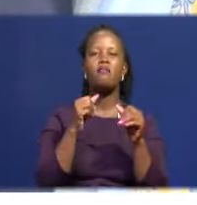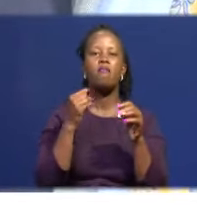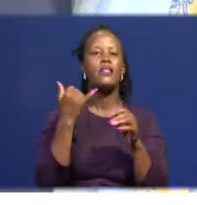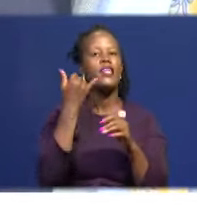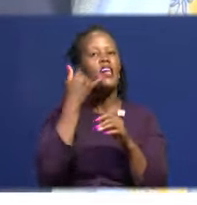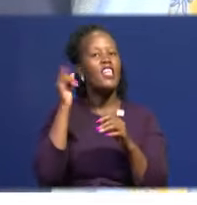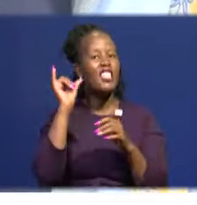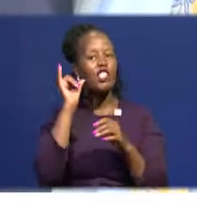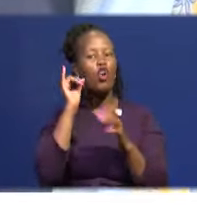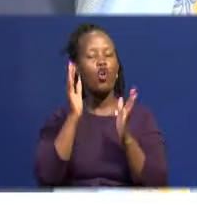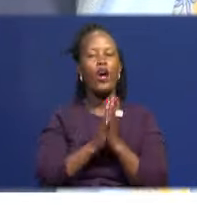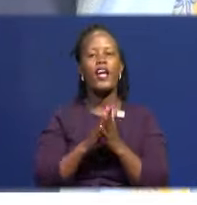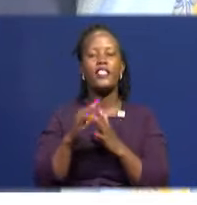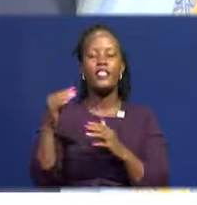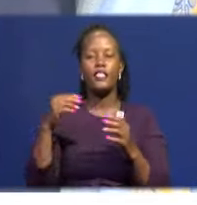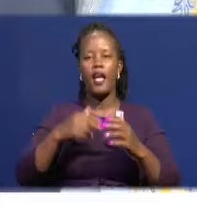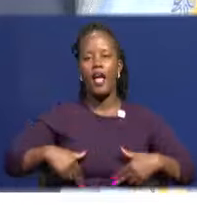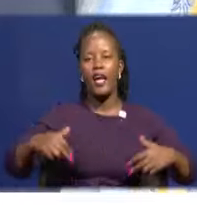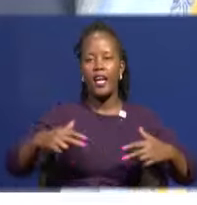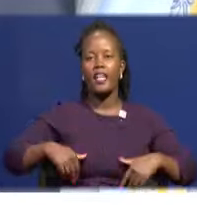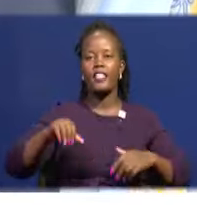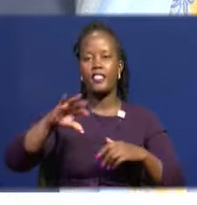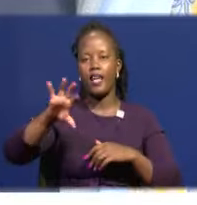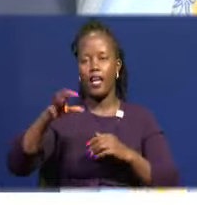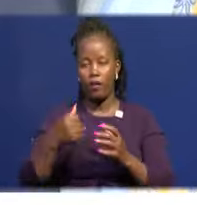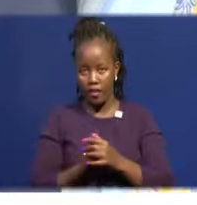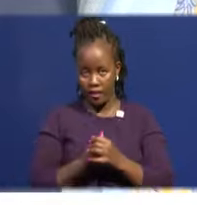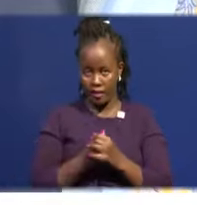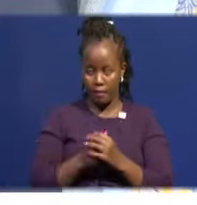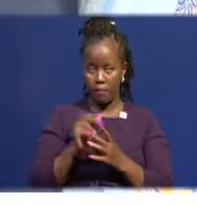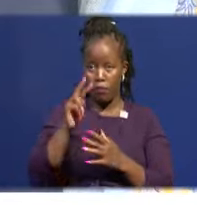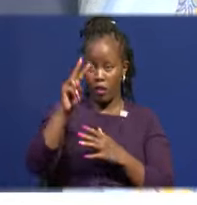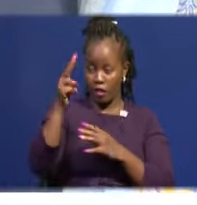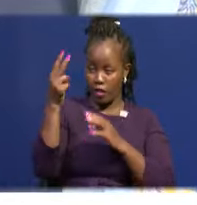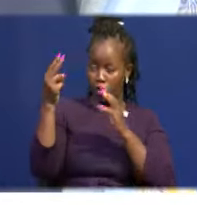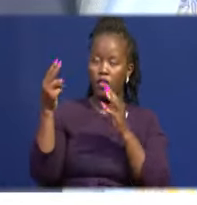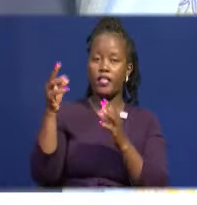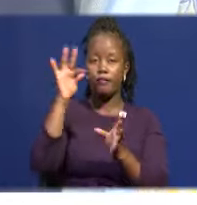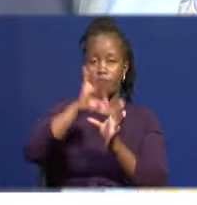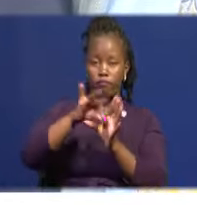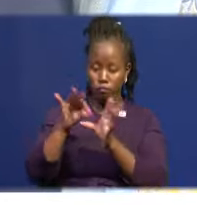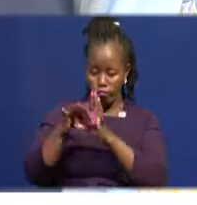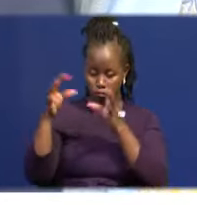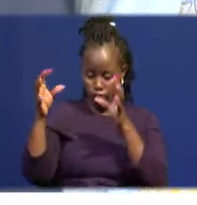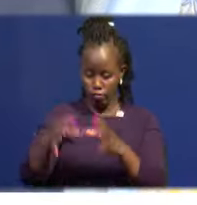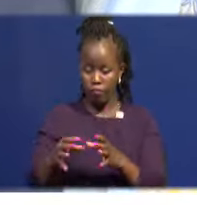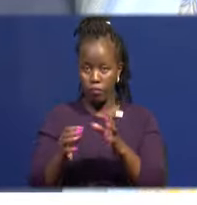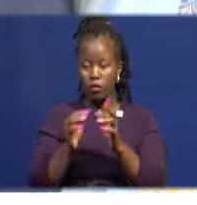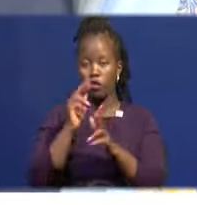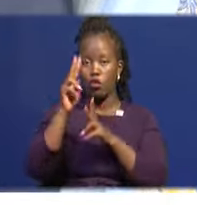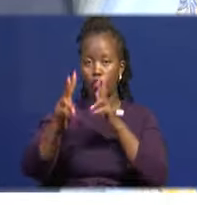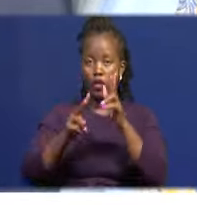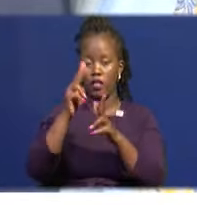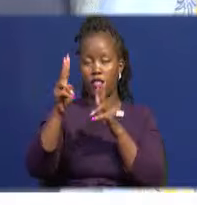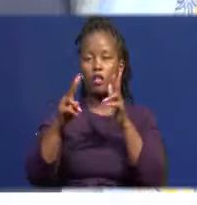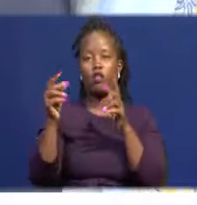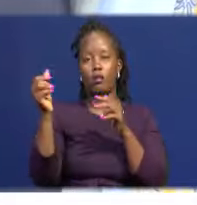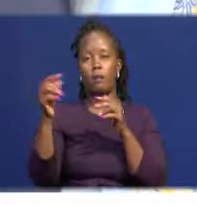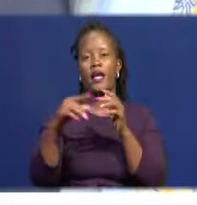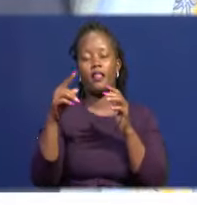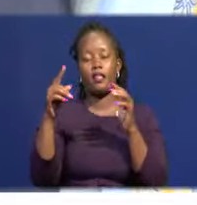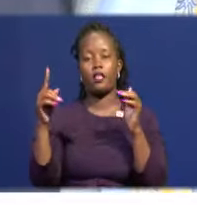and Garissa County. Phase 2. the elections will be conducted on 22nd of June 2024